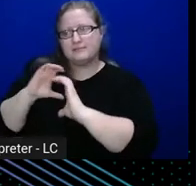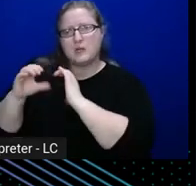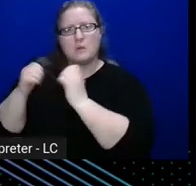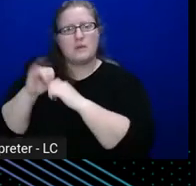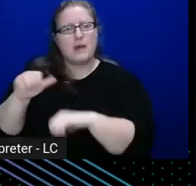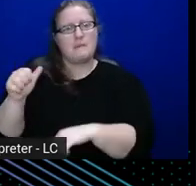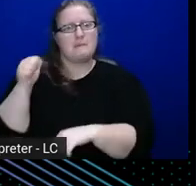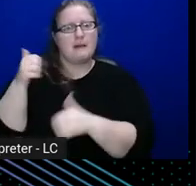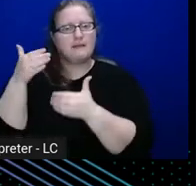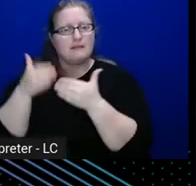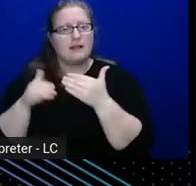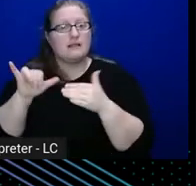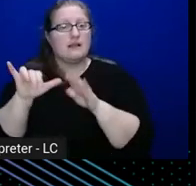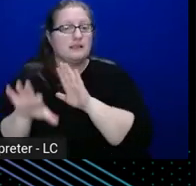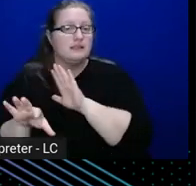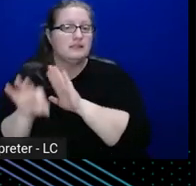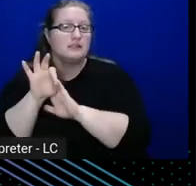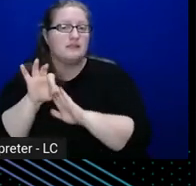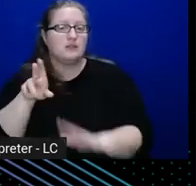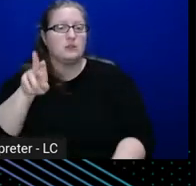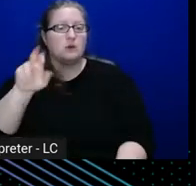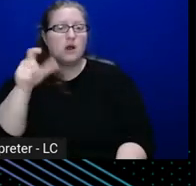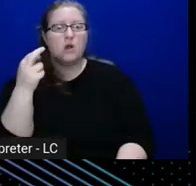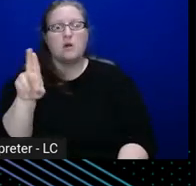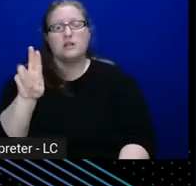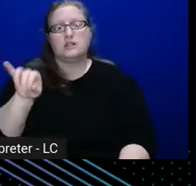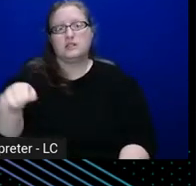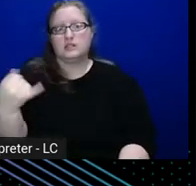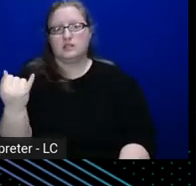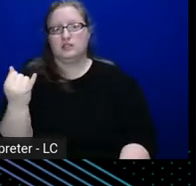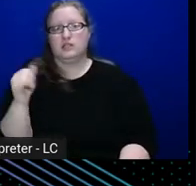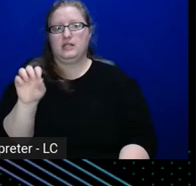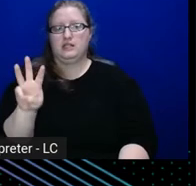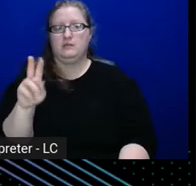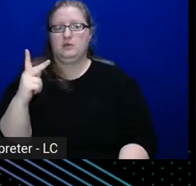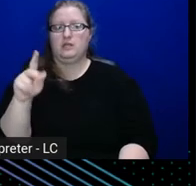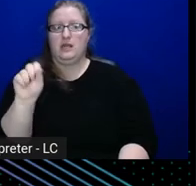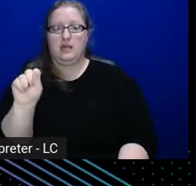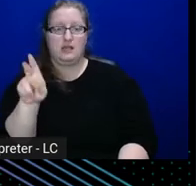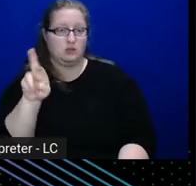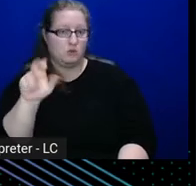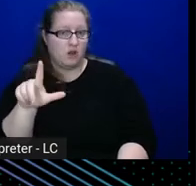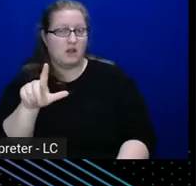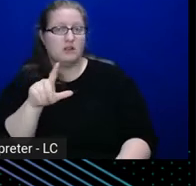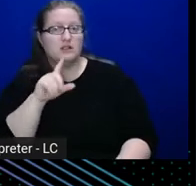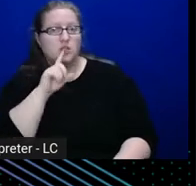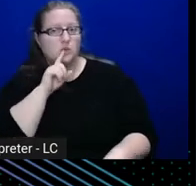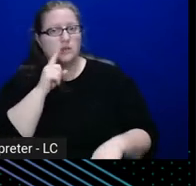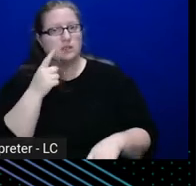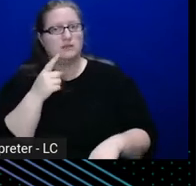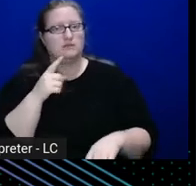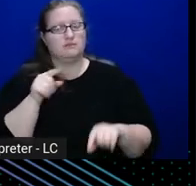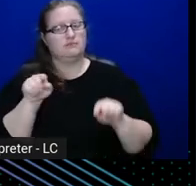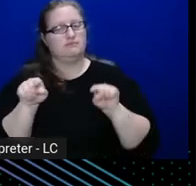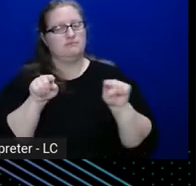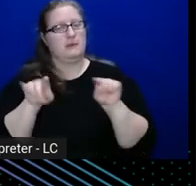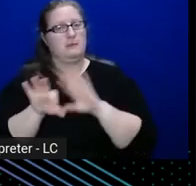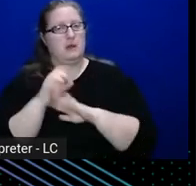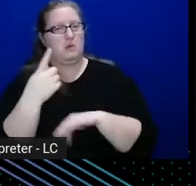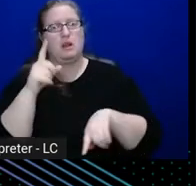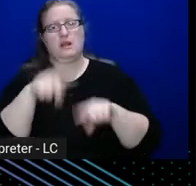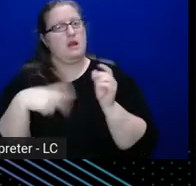discovery URL, or the JWKS URL, right, and that's either, and it's either or, you can't have both at the same time,